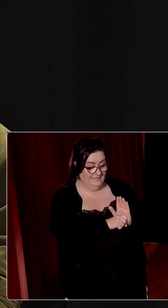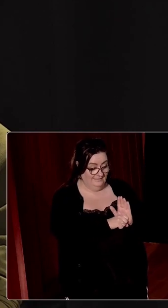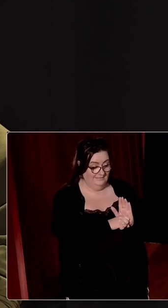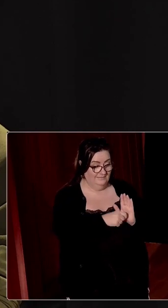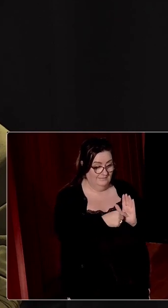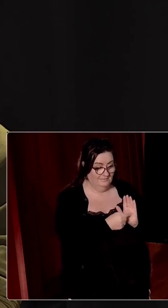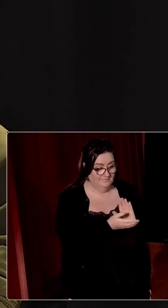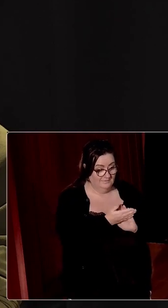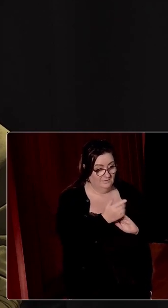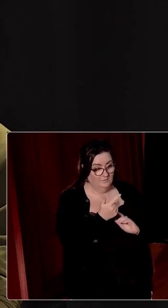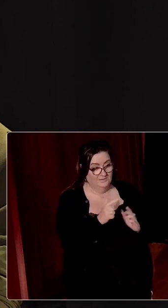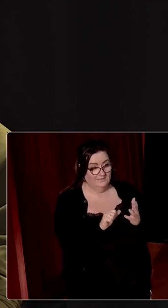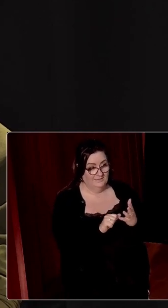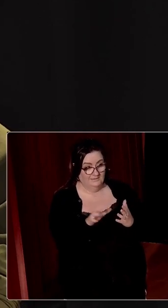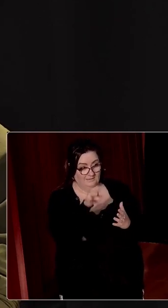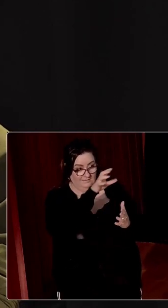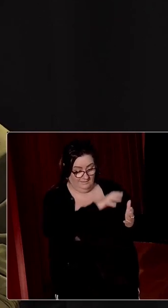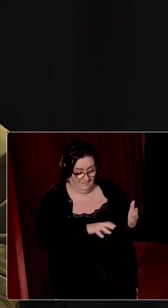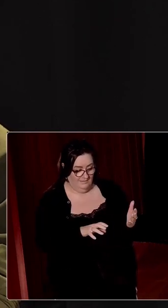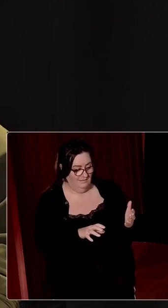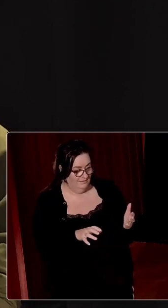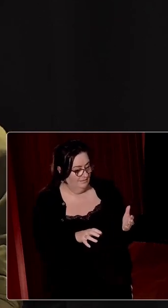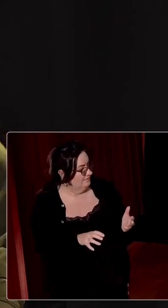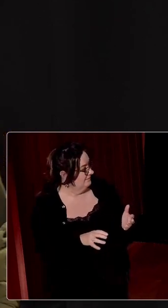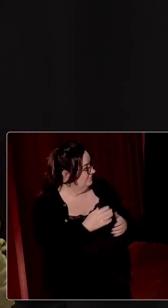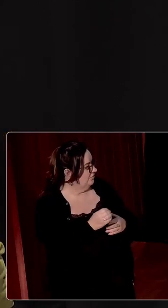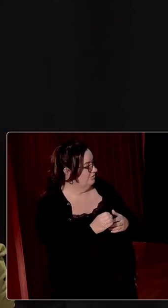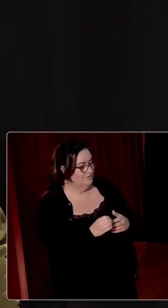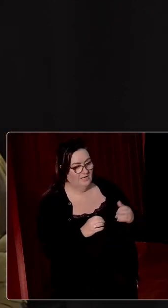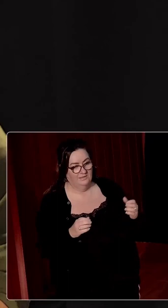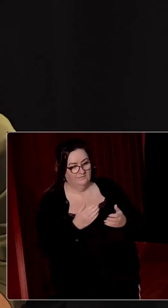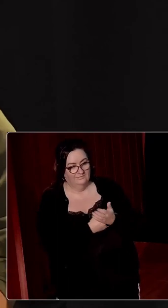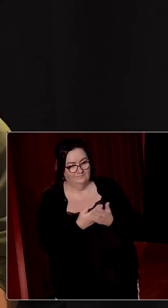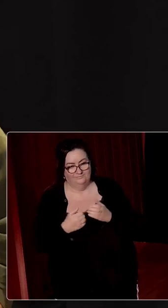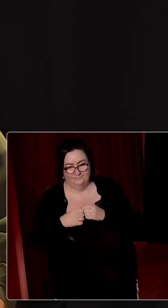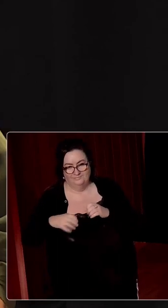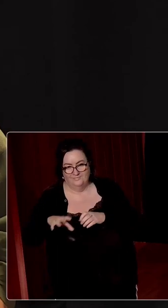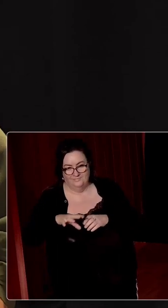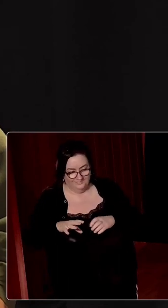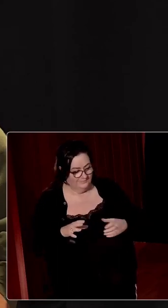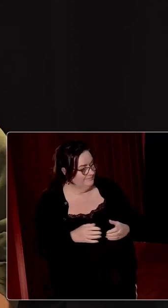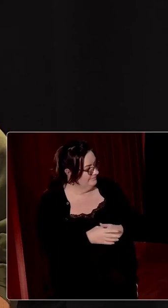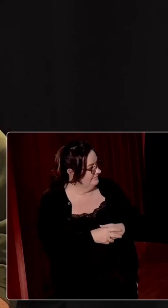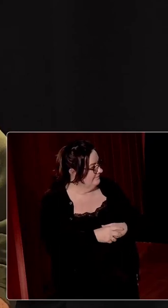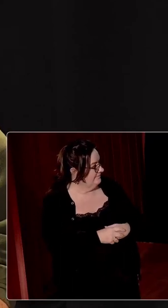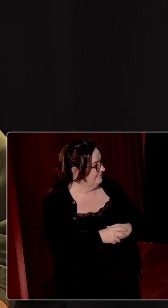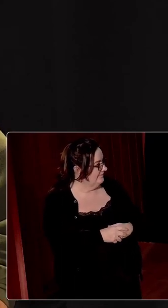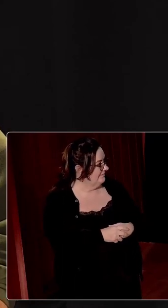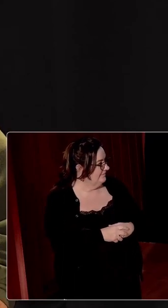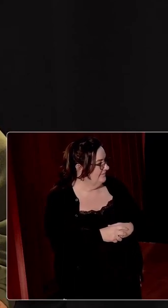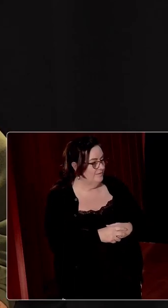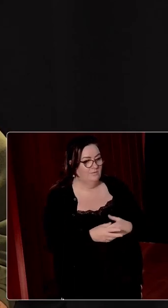up in the 26 counties, there is another jurisdiction where an